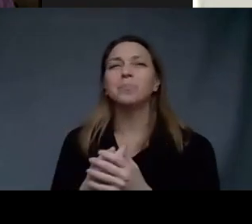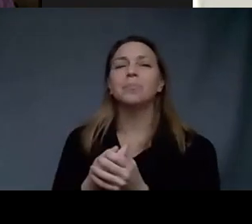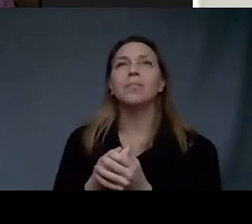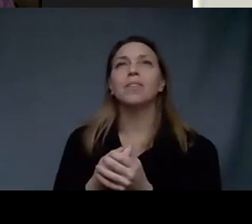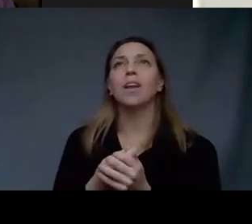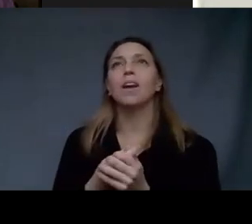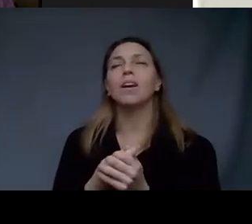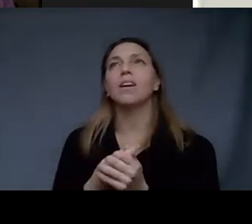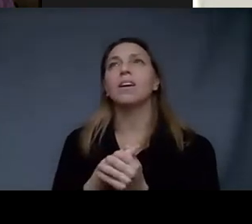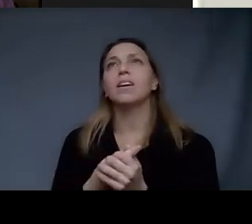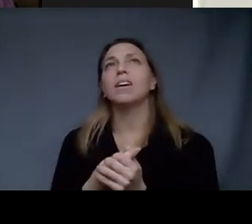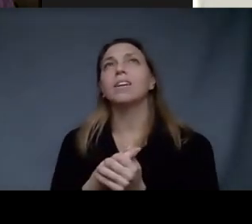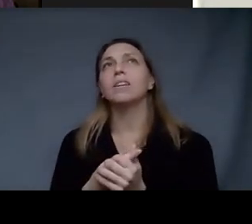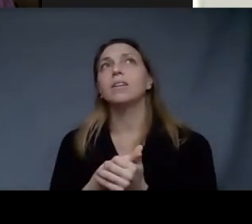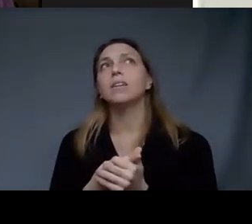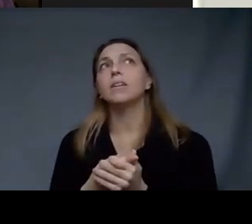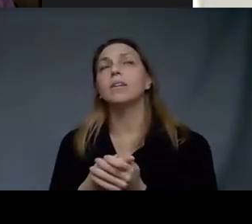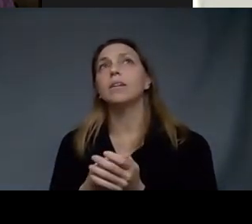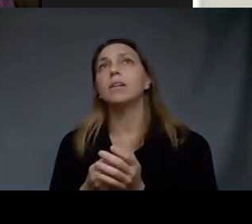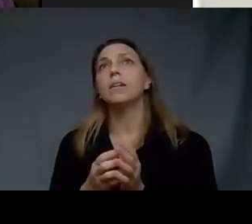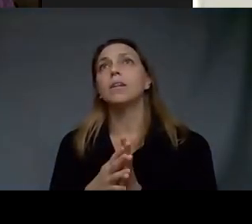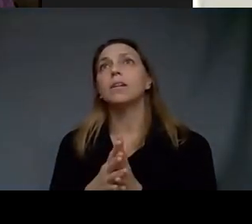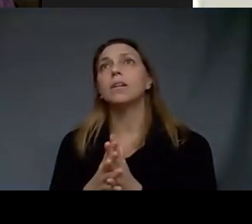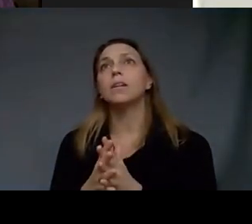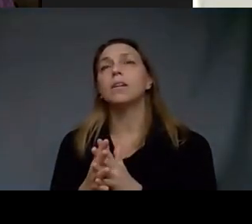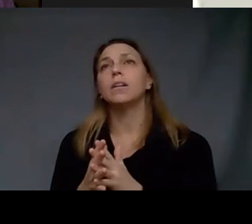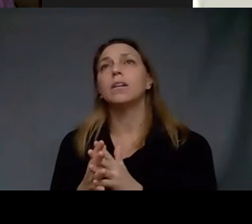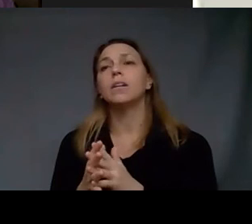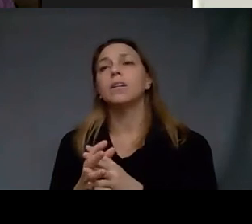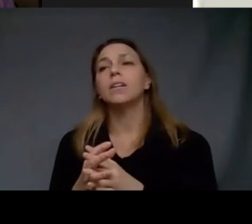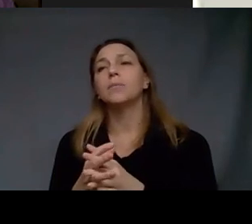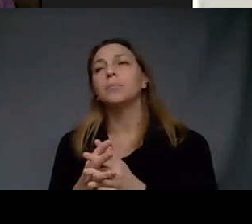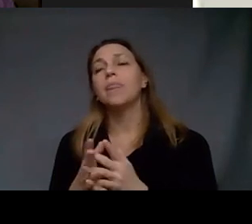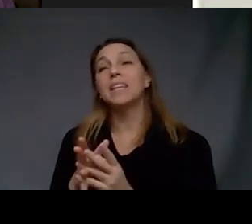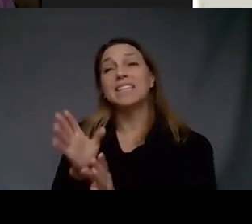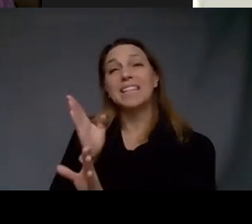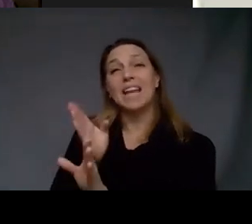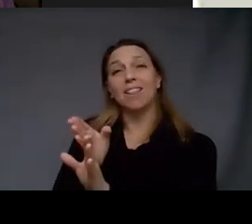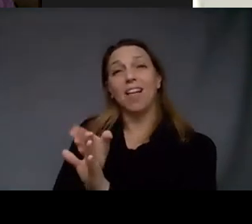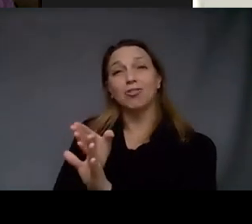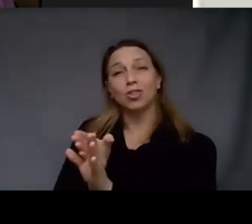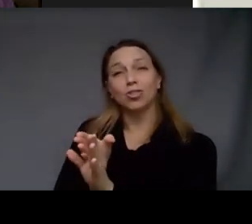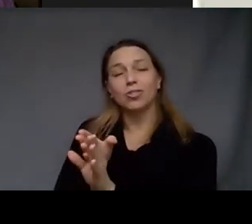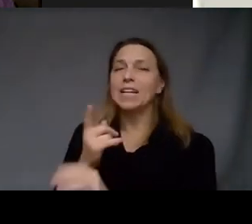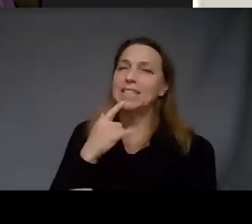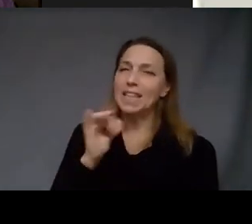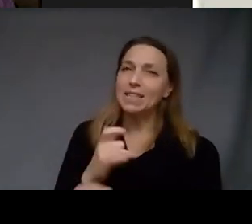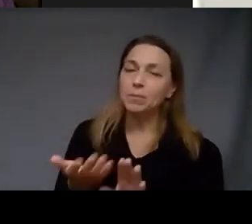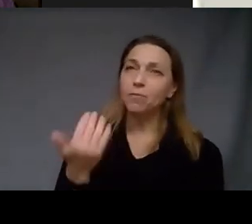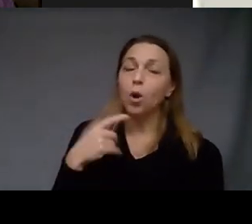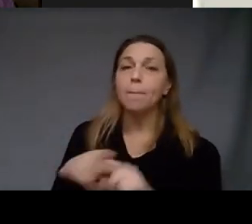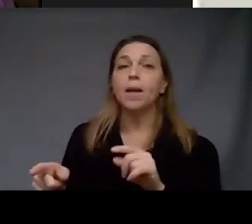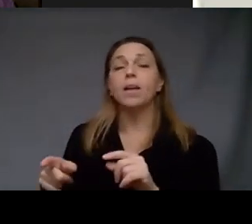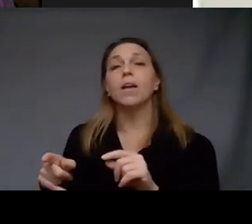I think that I guess what I say is the psychological I think and I said this before is what